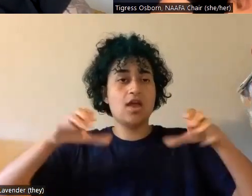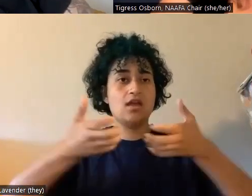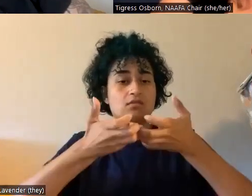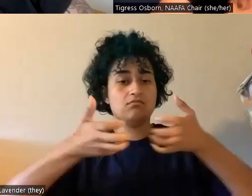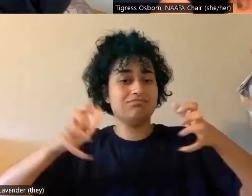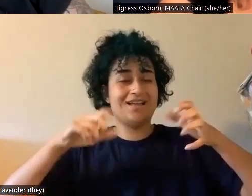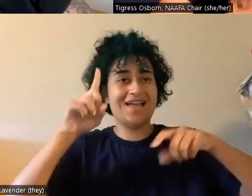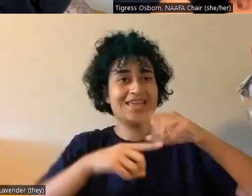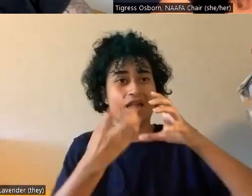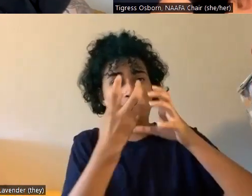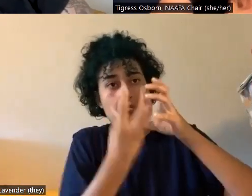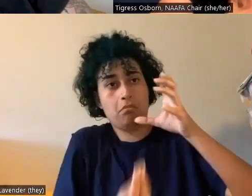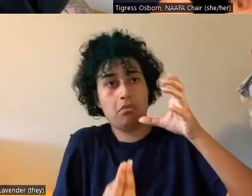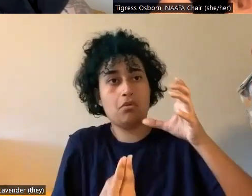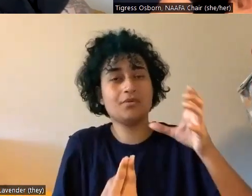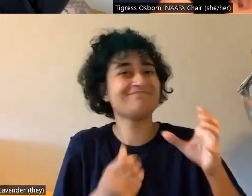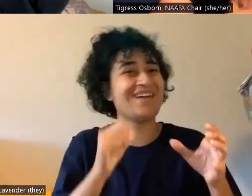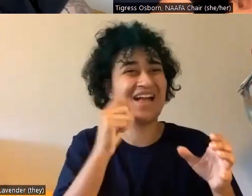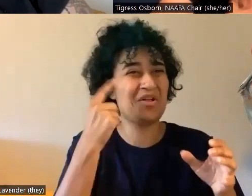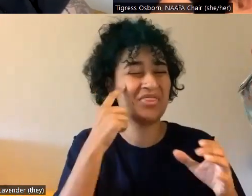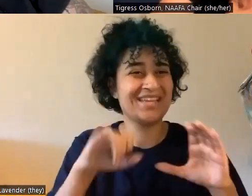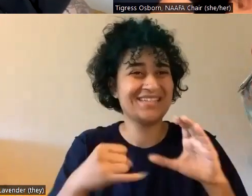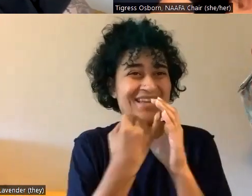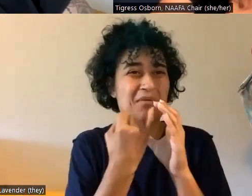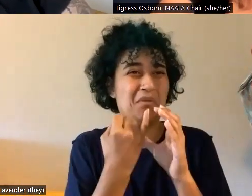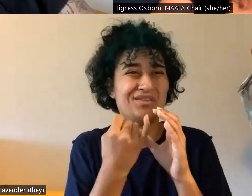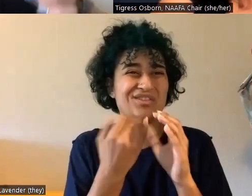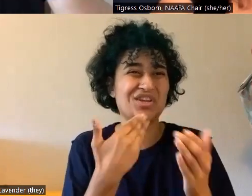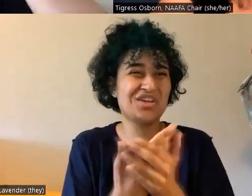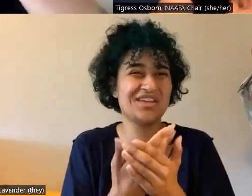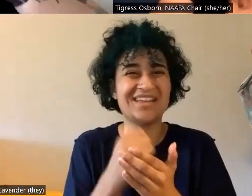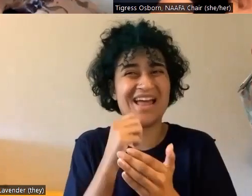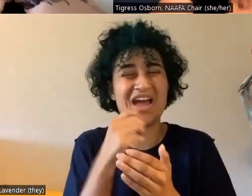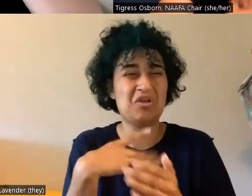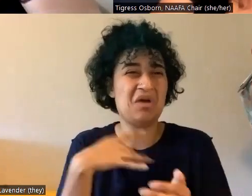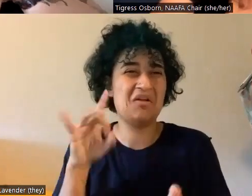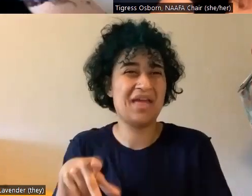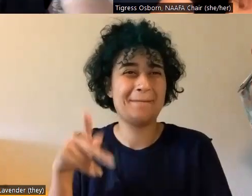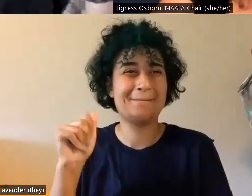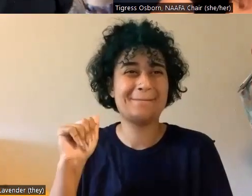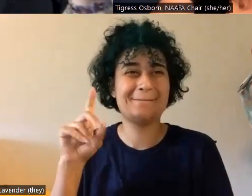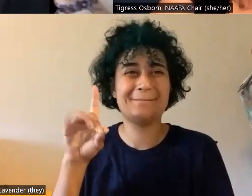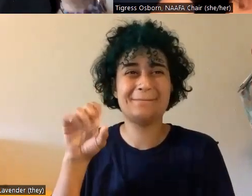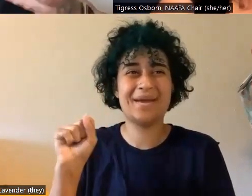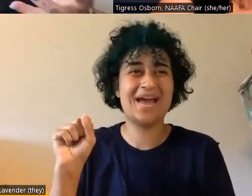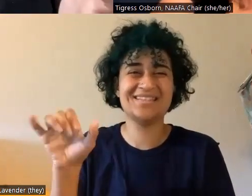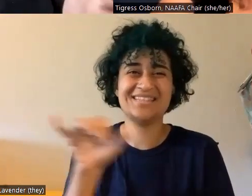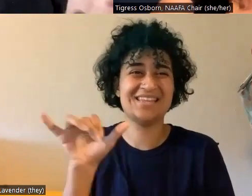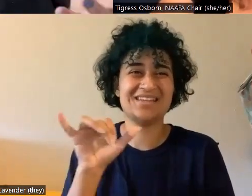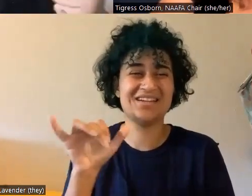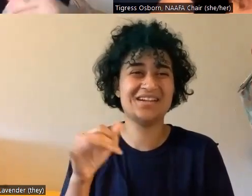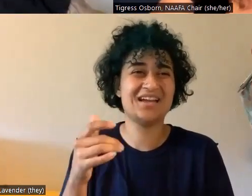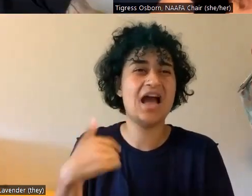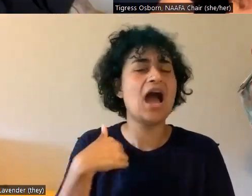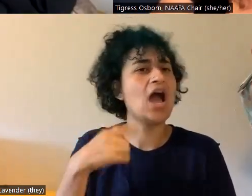I don't think tampons are awesome and I don't think pads are the solution. I've recently learned about these discs. So I'm kind of trying things